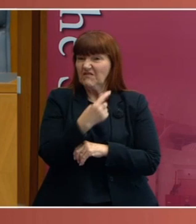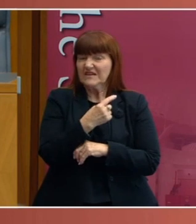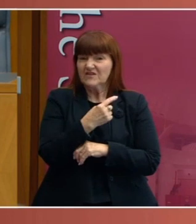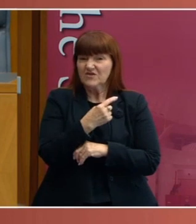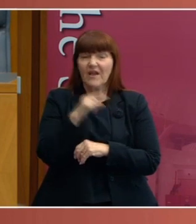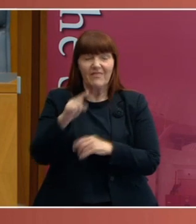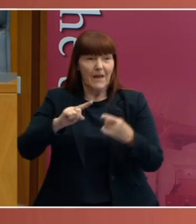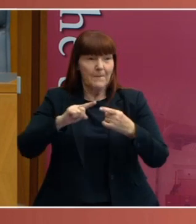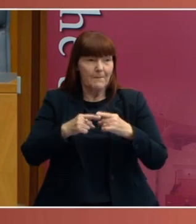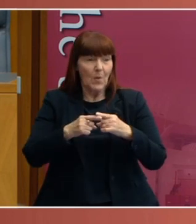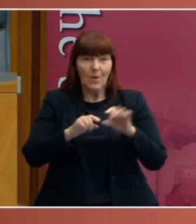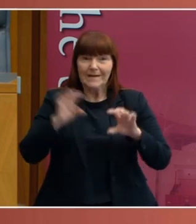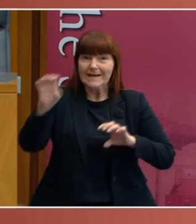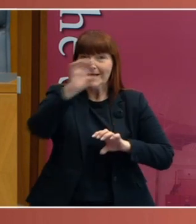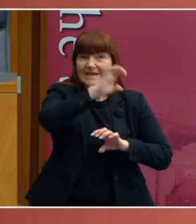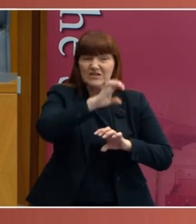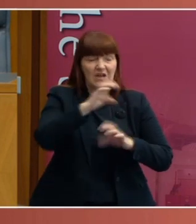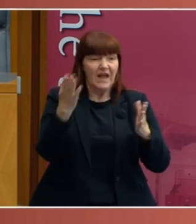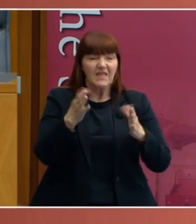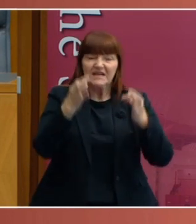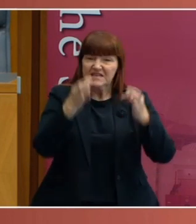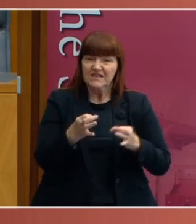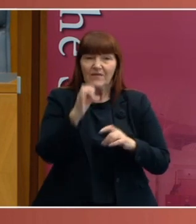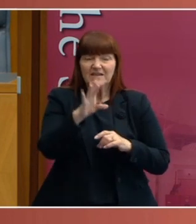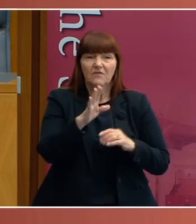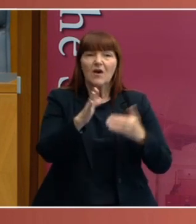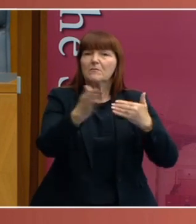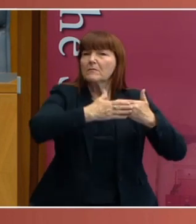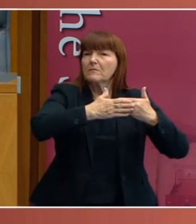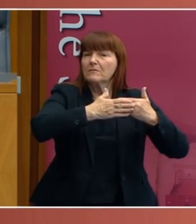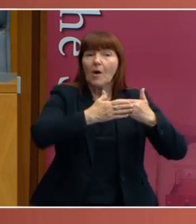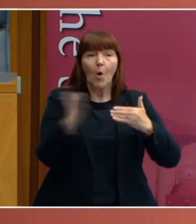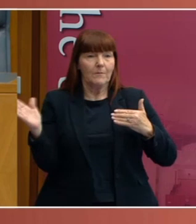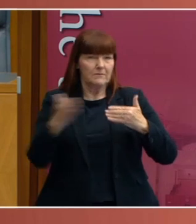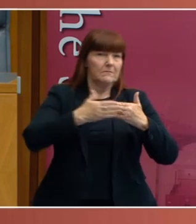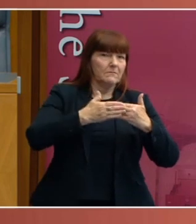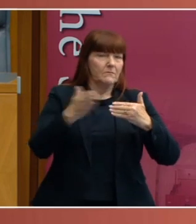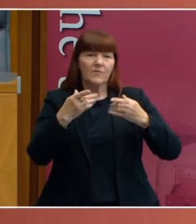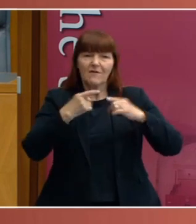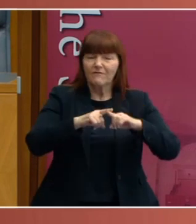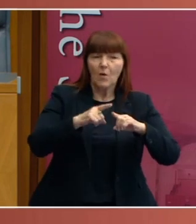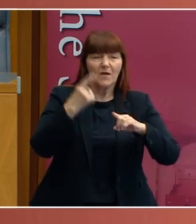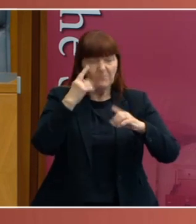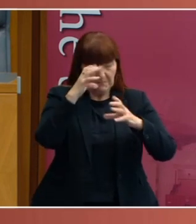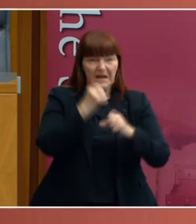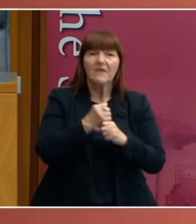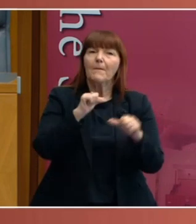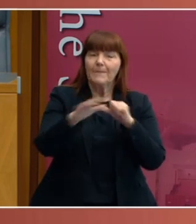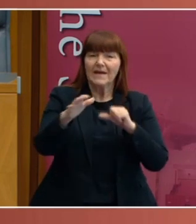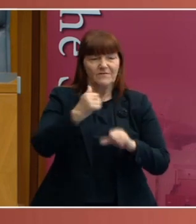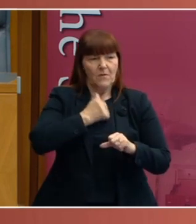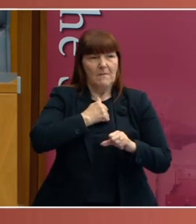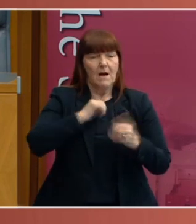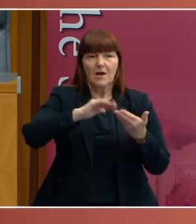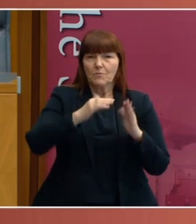that point, it was every state for itself. They all went and opened and shut their borders according to what they thought were in the best interest of their own community